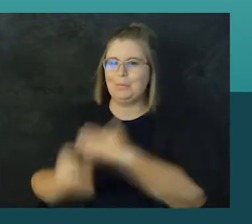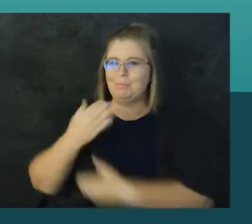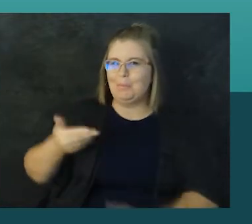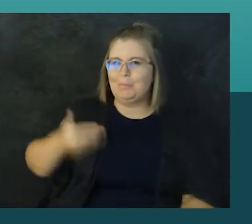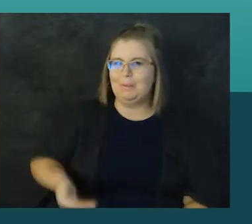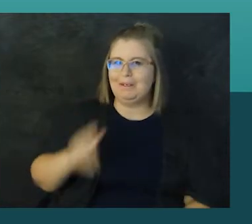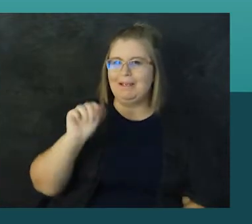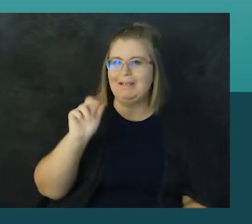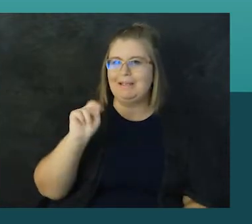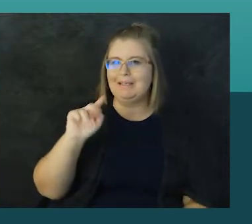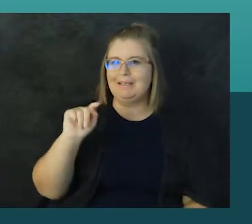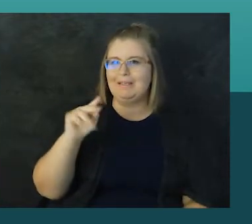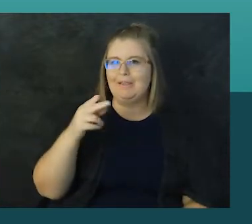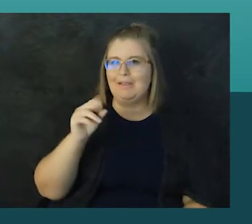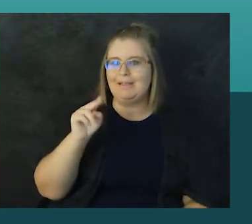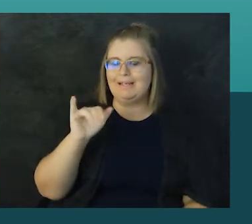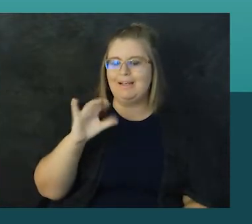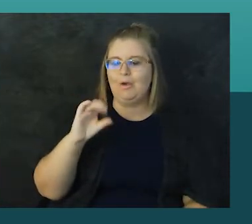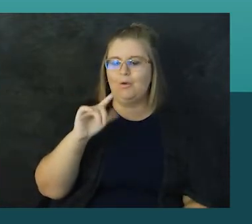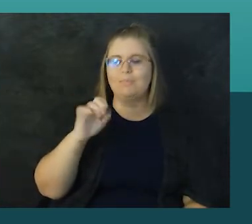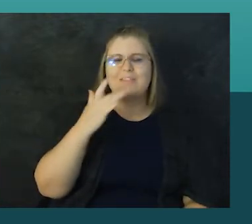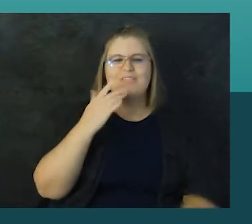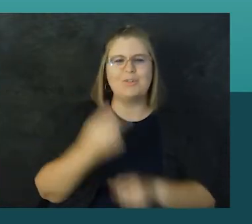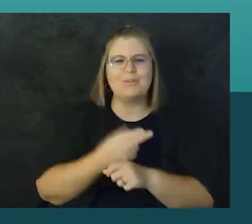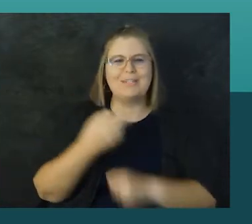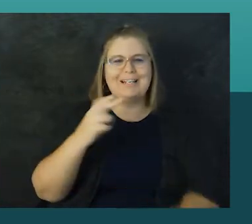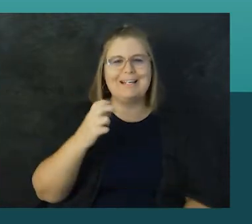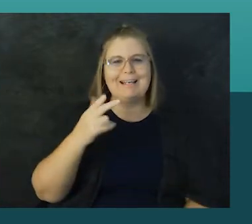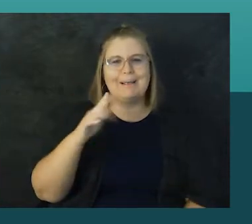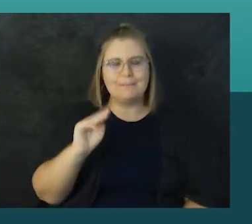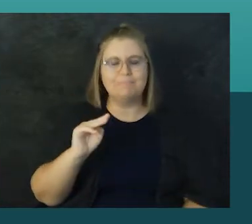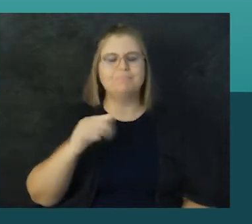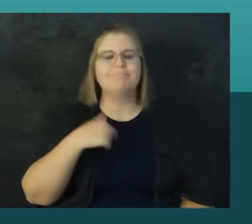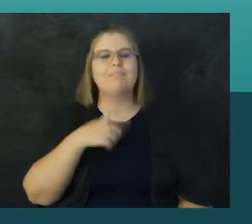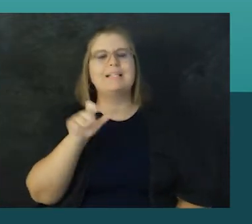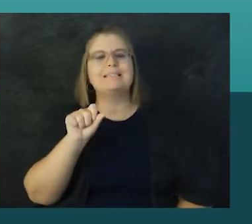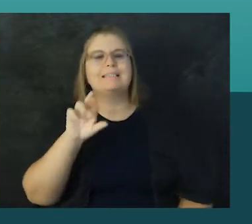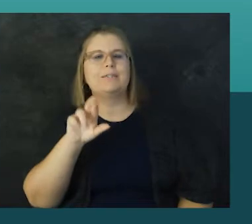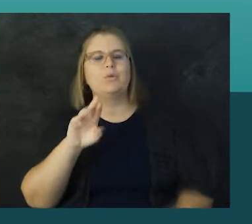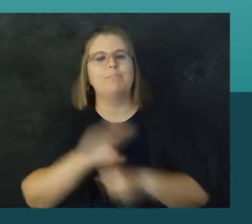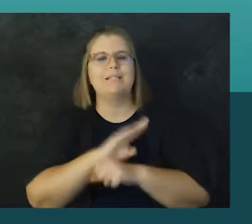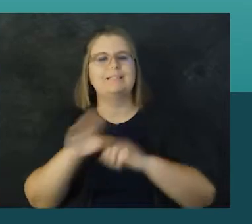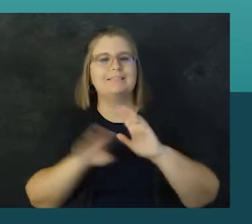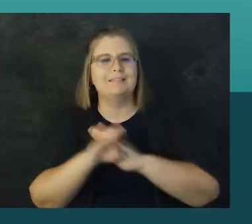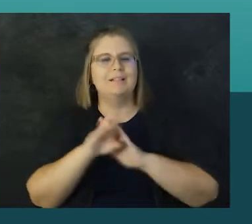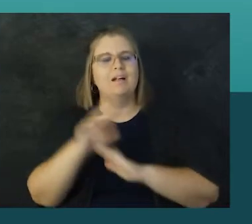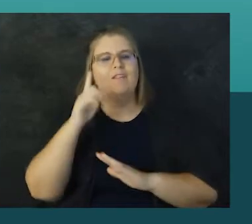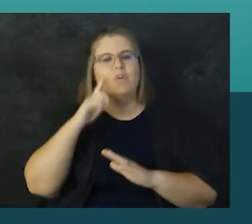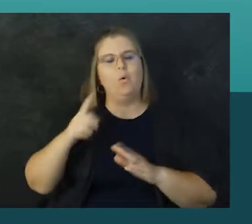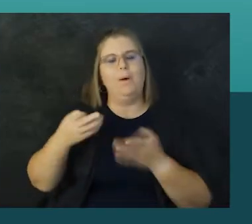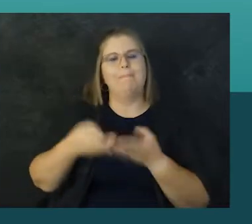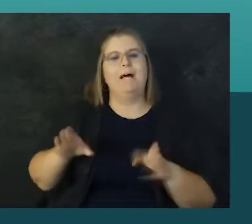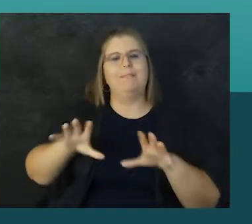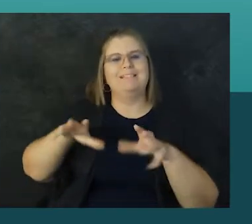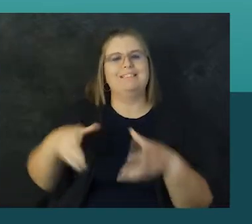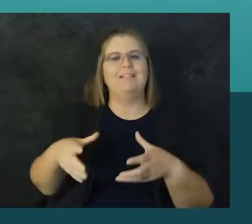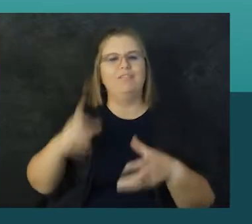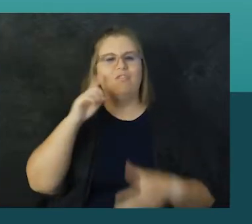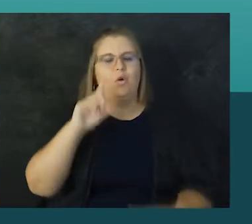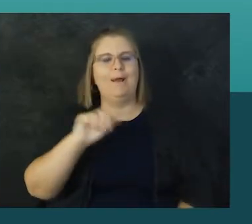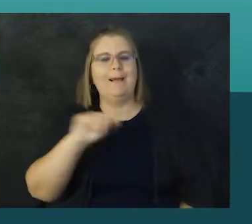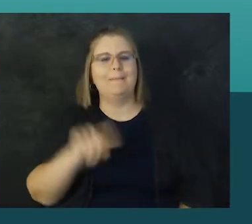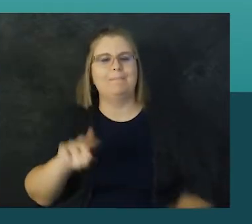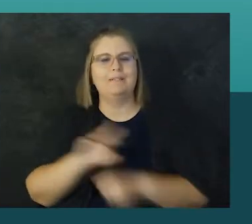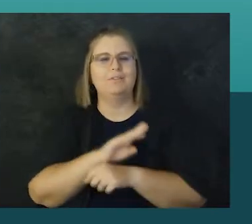Good morning. My name is Anthony Cole, and my pronouns are he, his. I am a senior business developer for the public sector at Amazon Business,